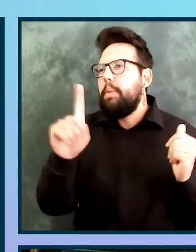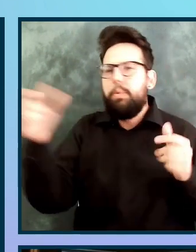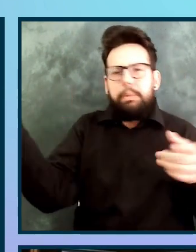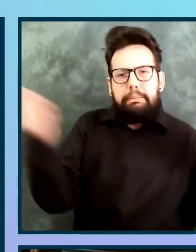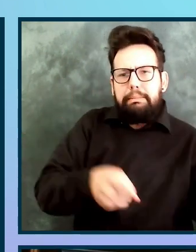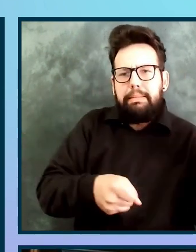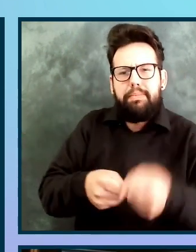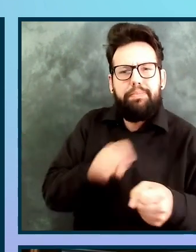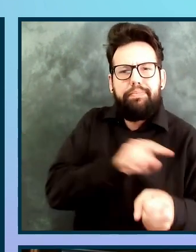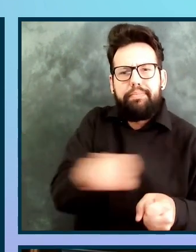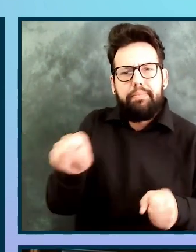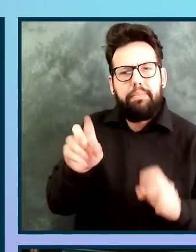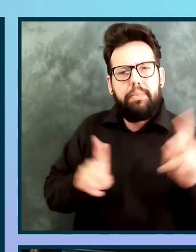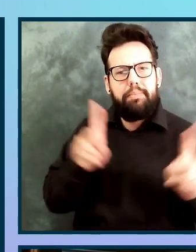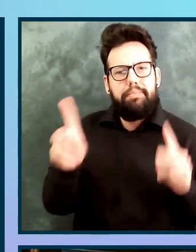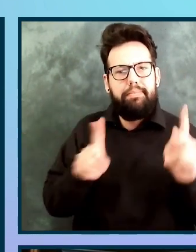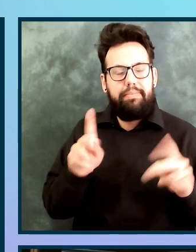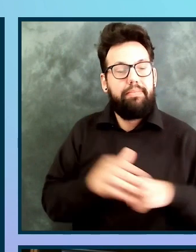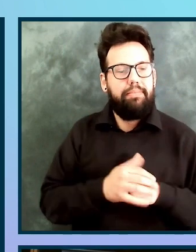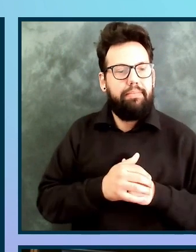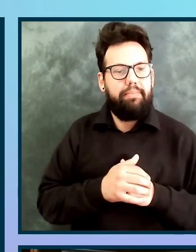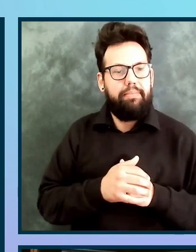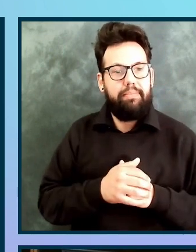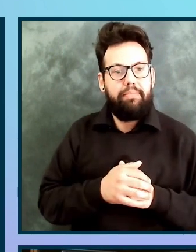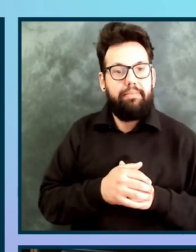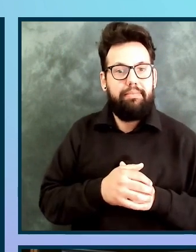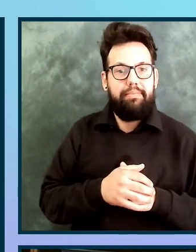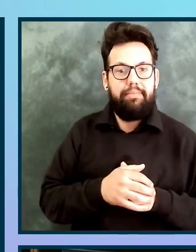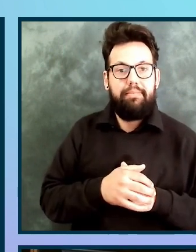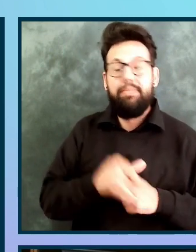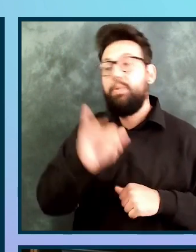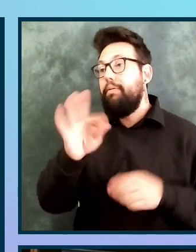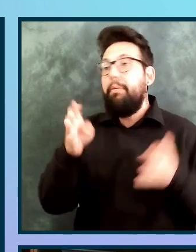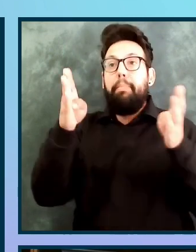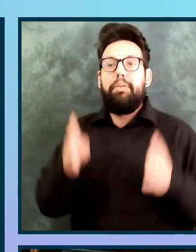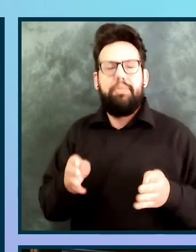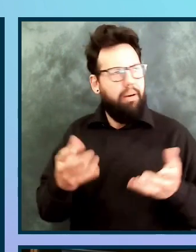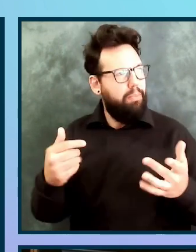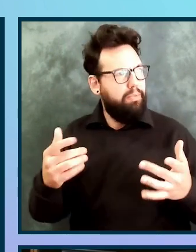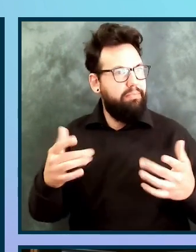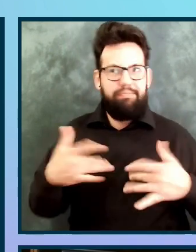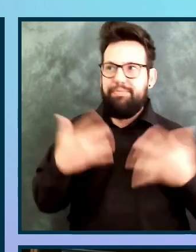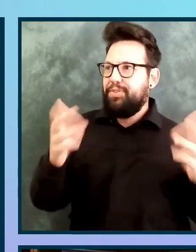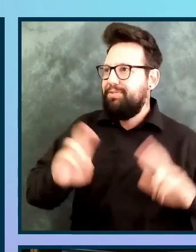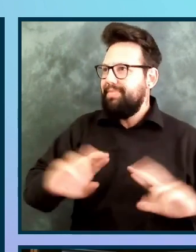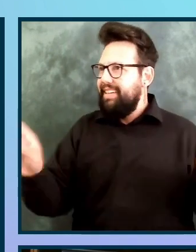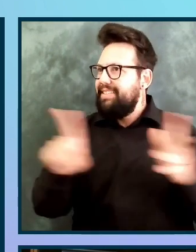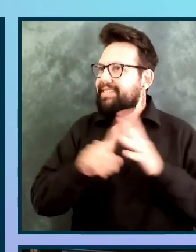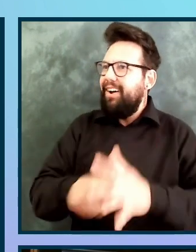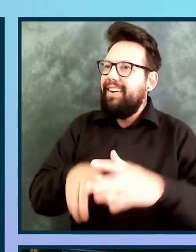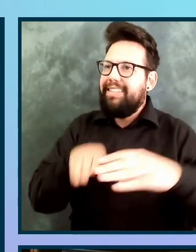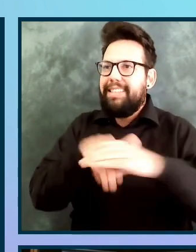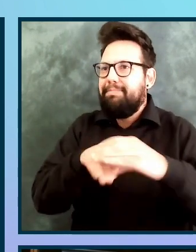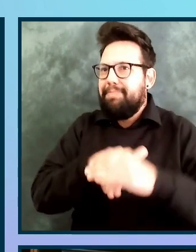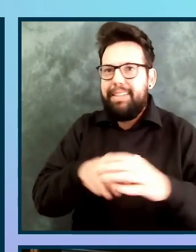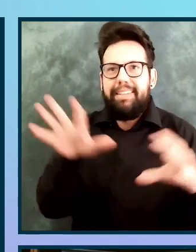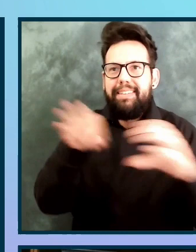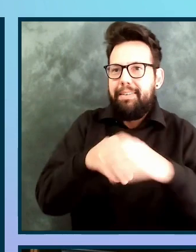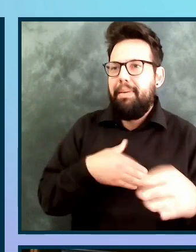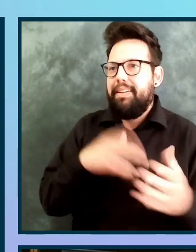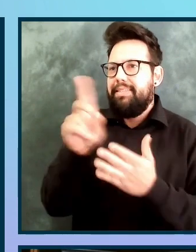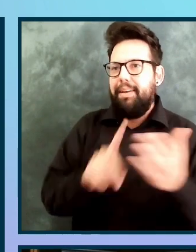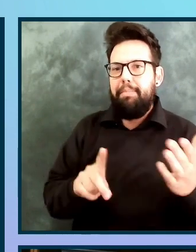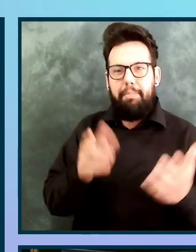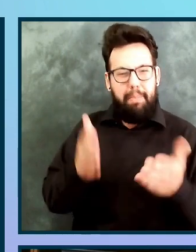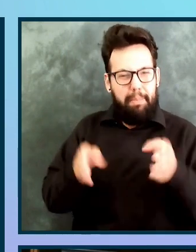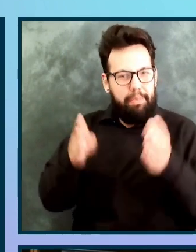materials? I'm excited to start including accessibility in my designs, but there's one problem. I don't know anything about accessibility. How